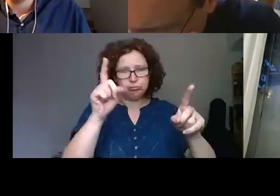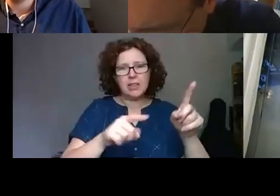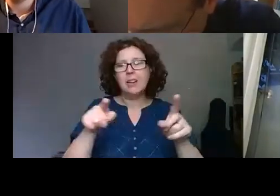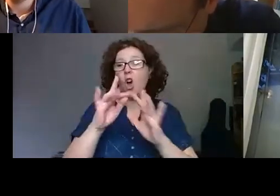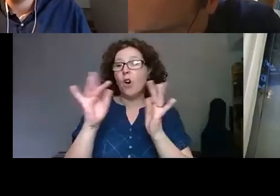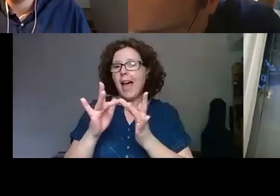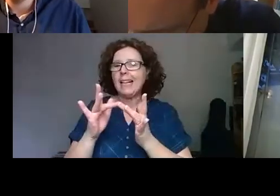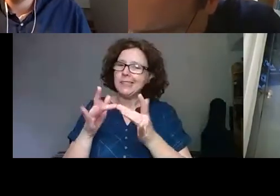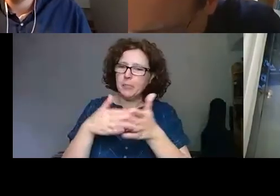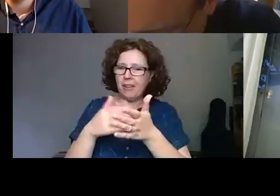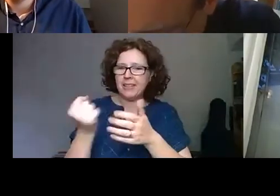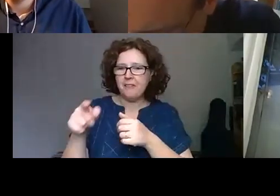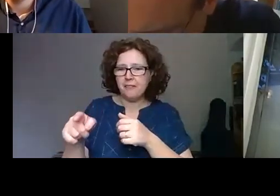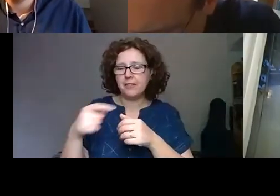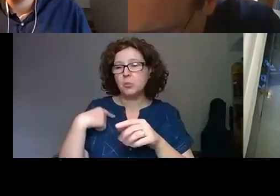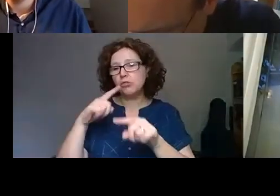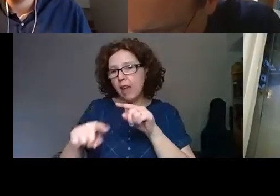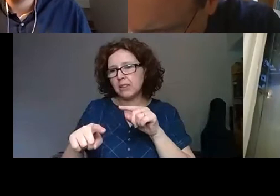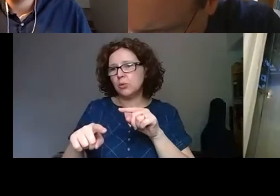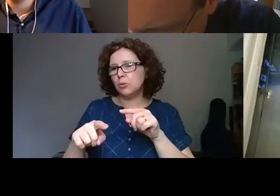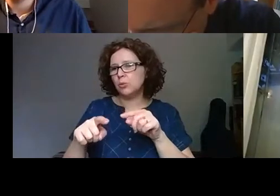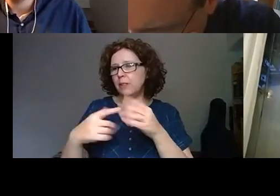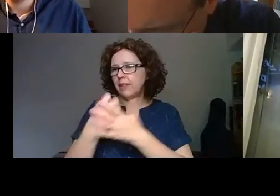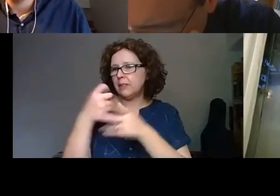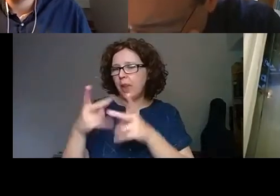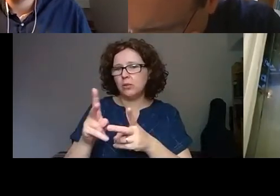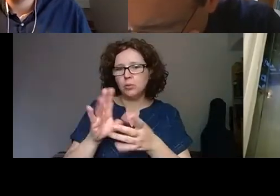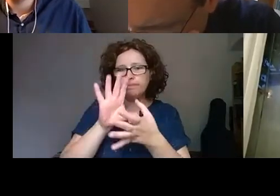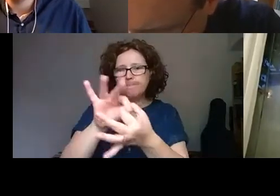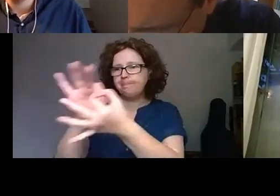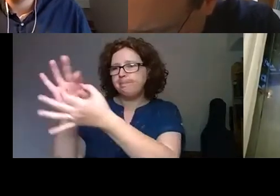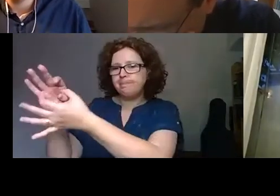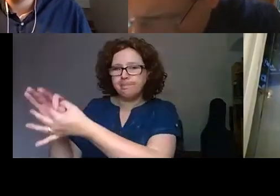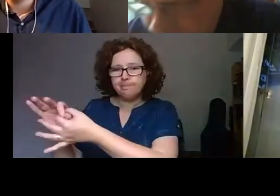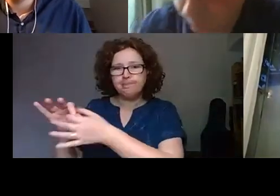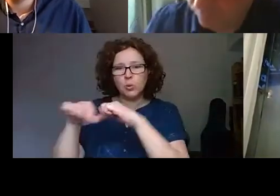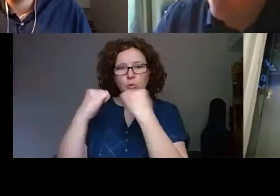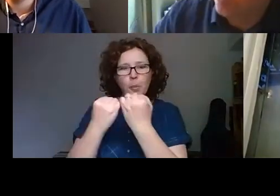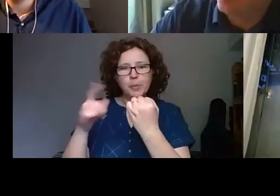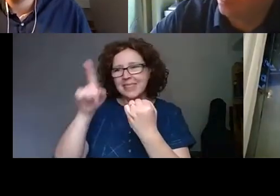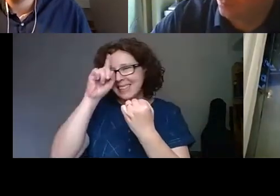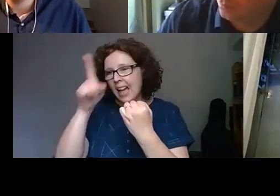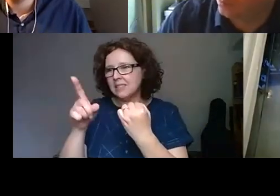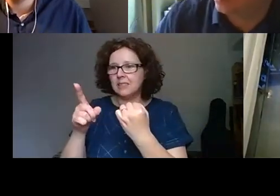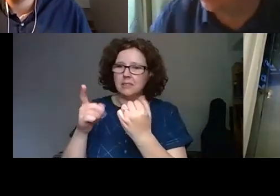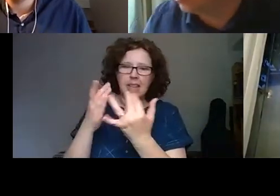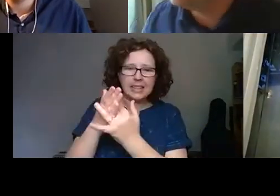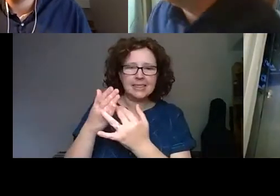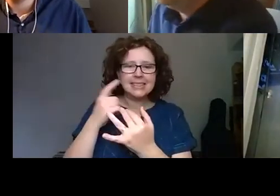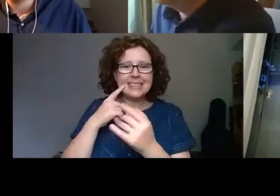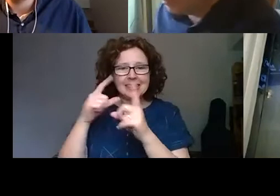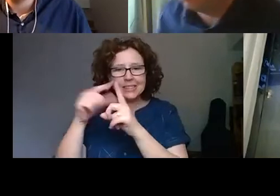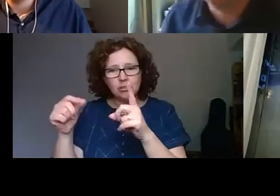find ways to reach out to groups that cannot access so easily these platforms and